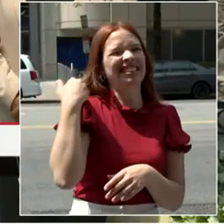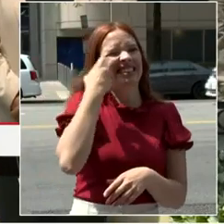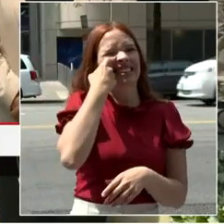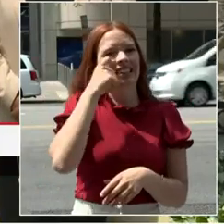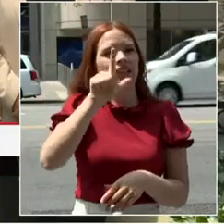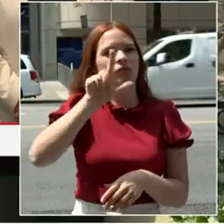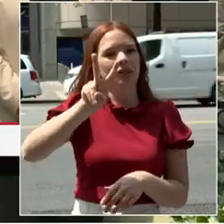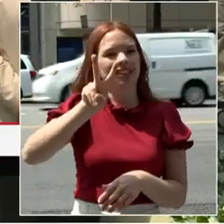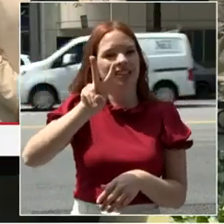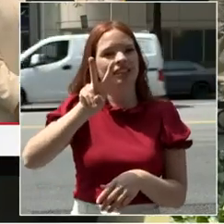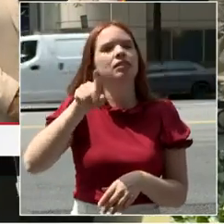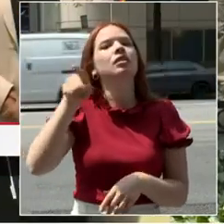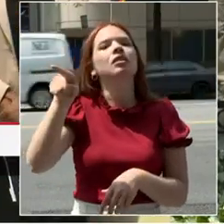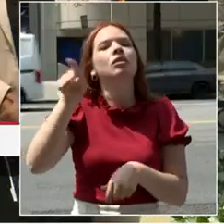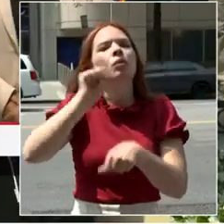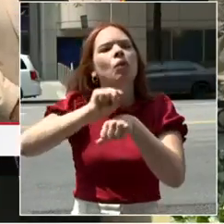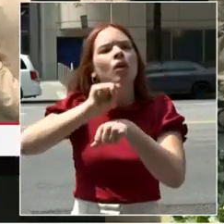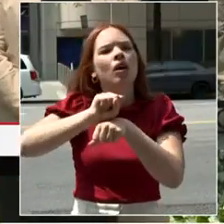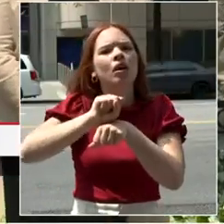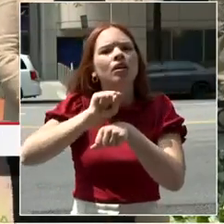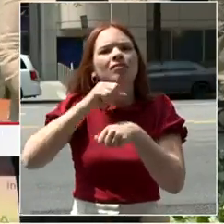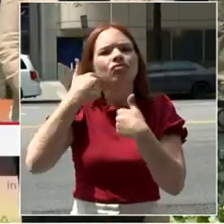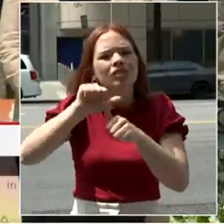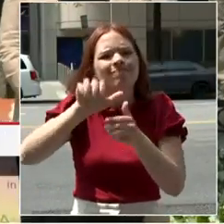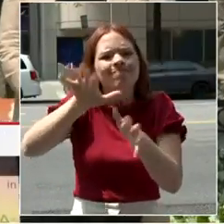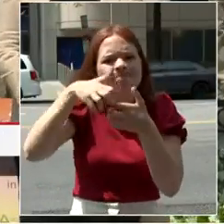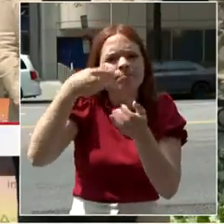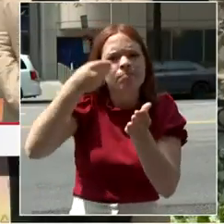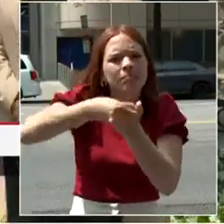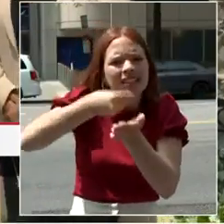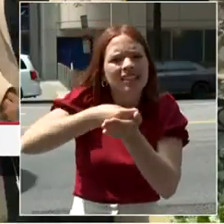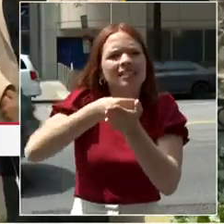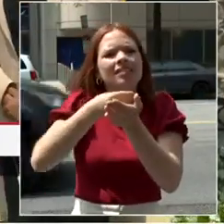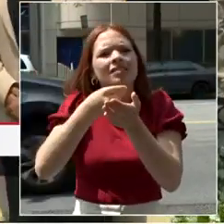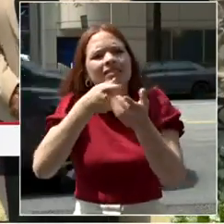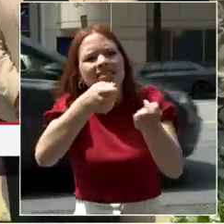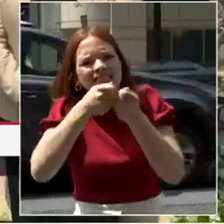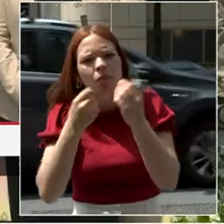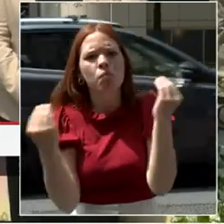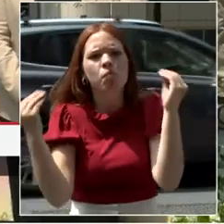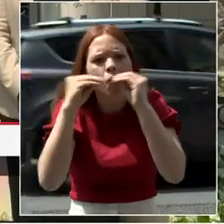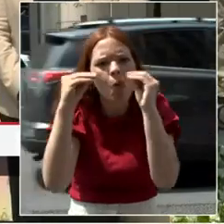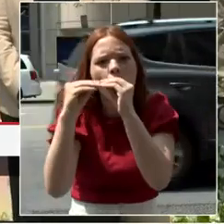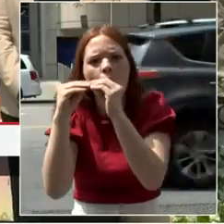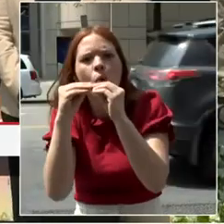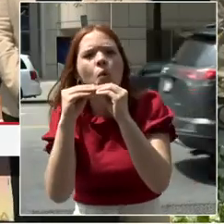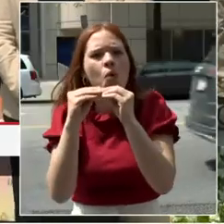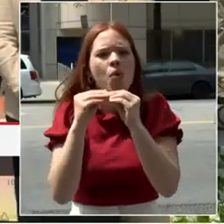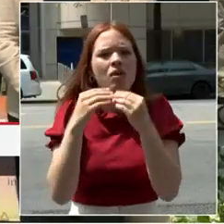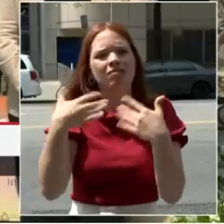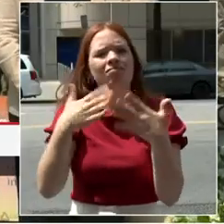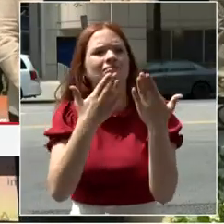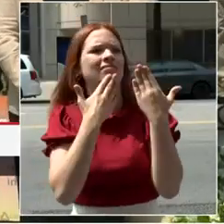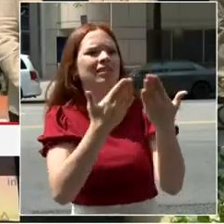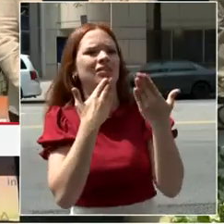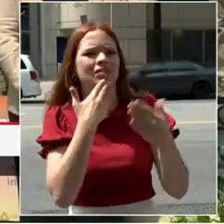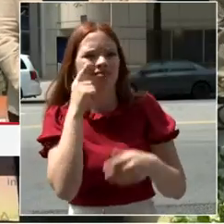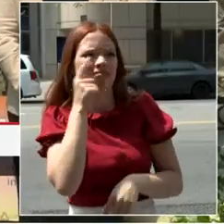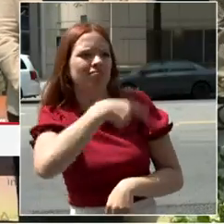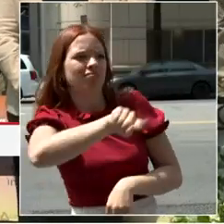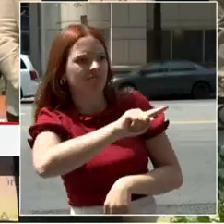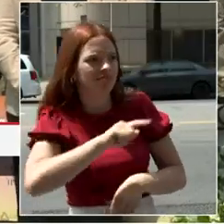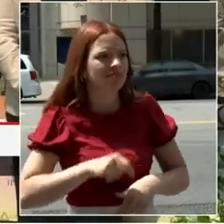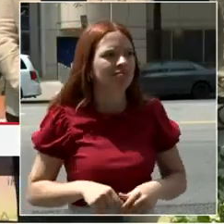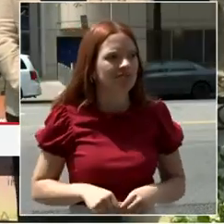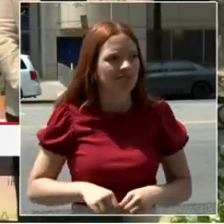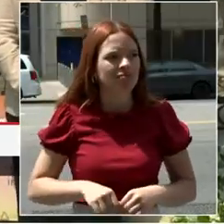been communicating her today on some things that we have to do with the council to make sure we are supporting the efforts to inject even more vitality into our downtown. And so you can rest